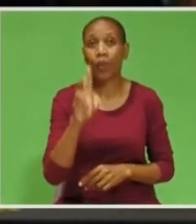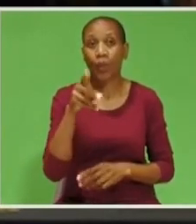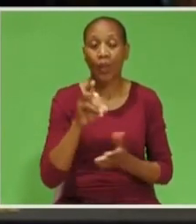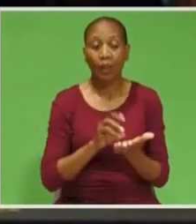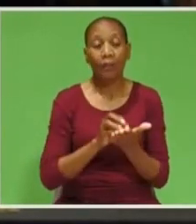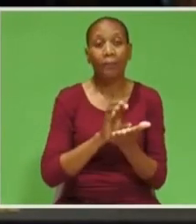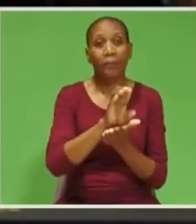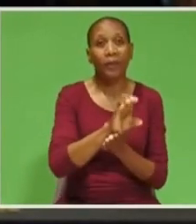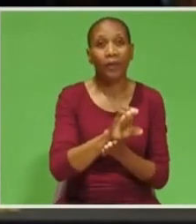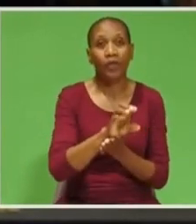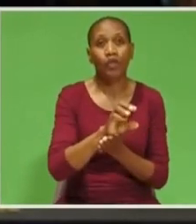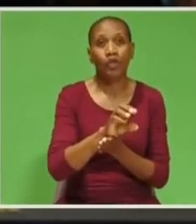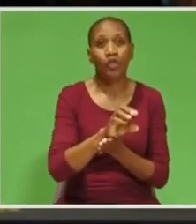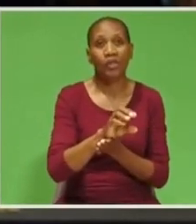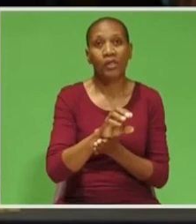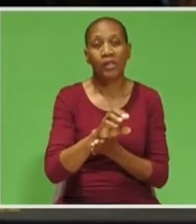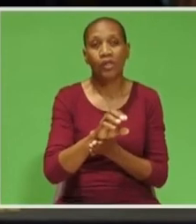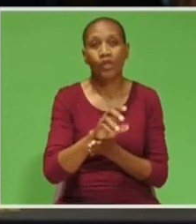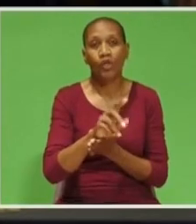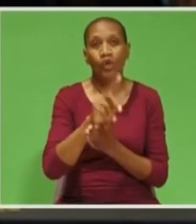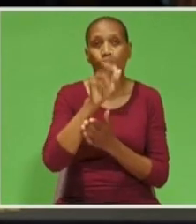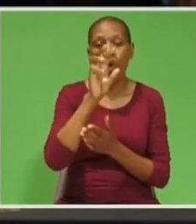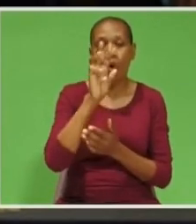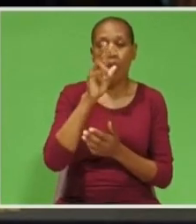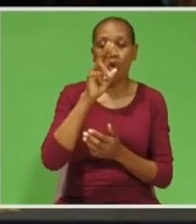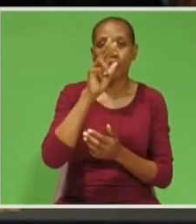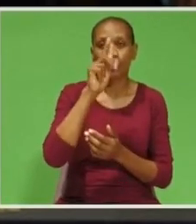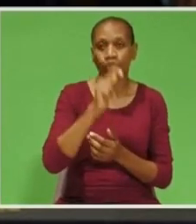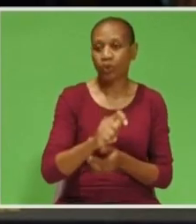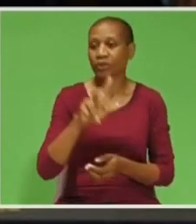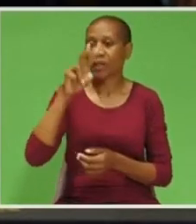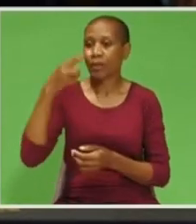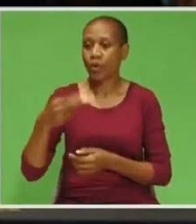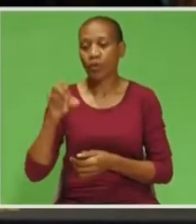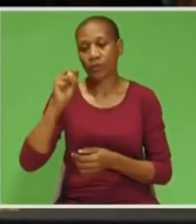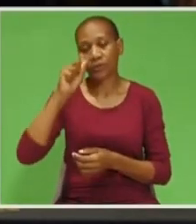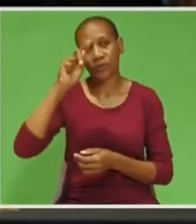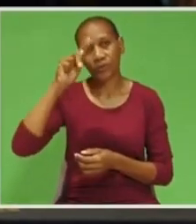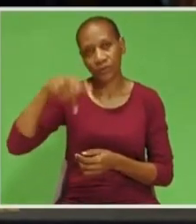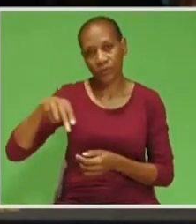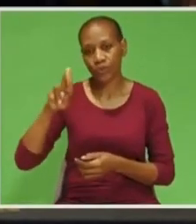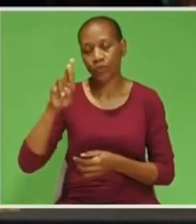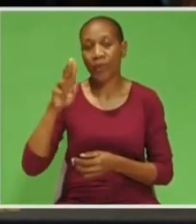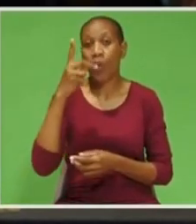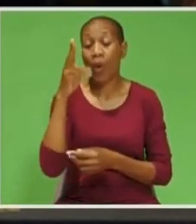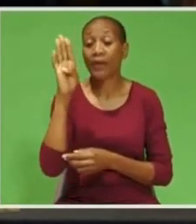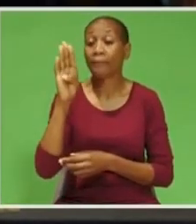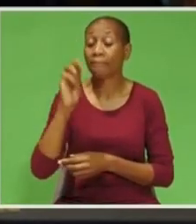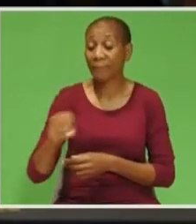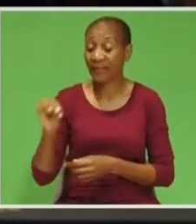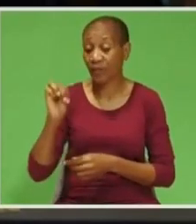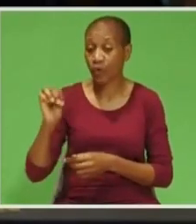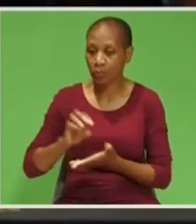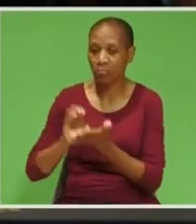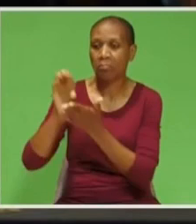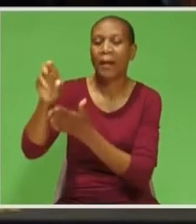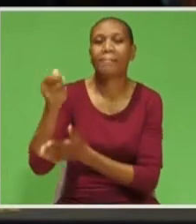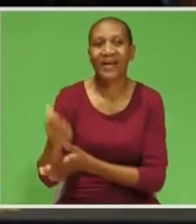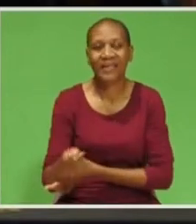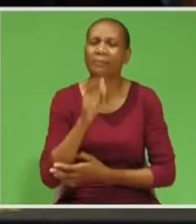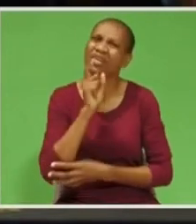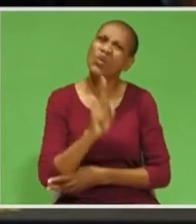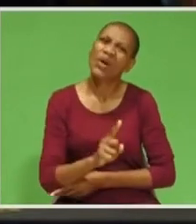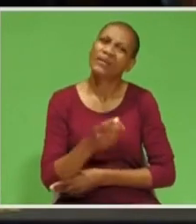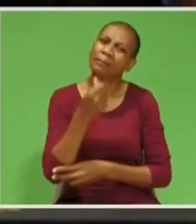Tottenham Hotspur by nearly 1 billion rands. These are nothing else but a waste of taxpayers'